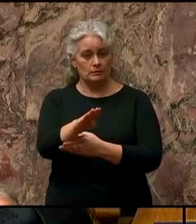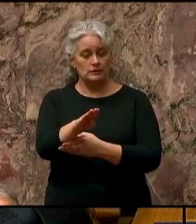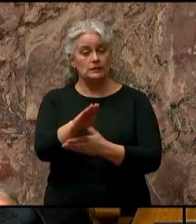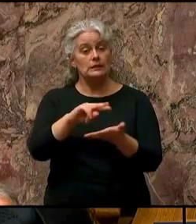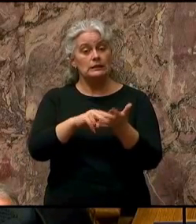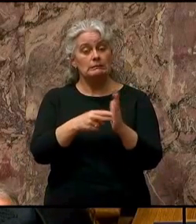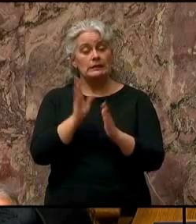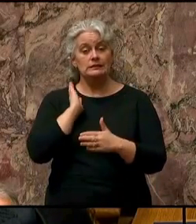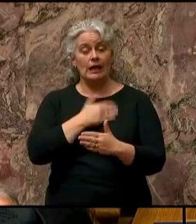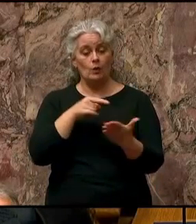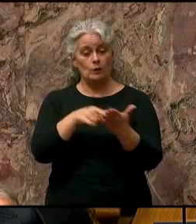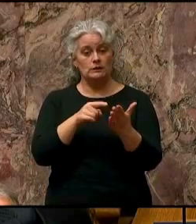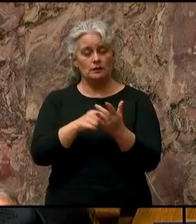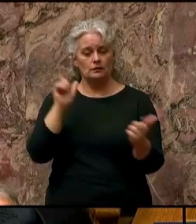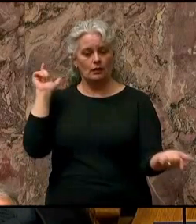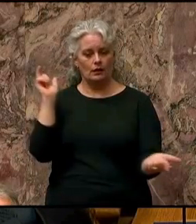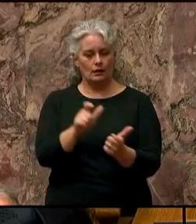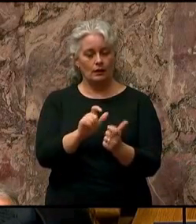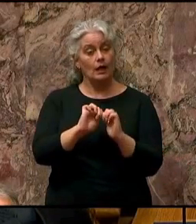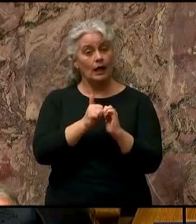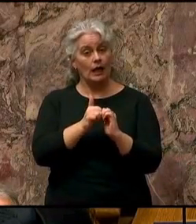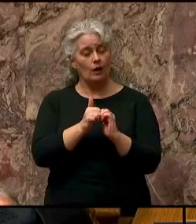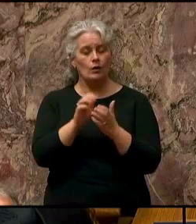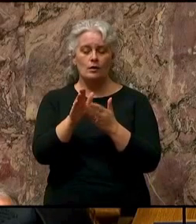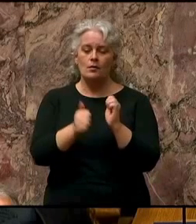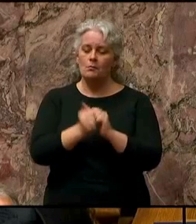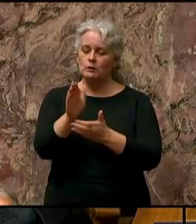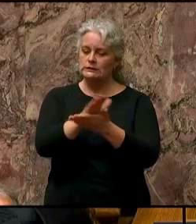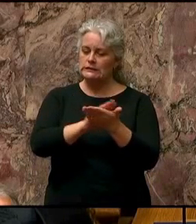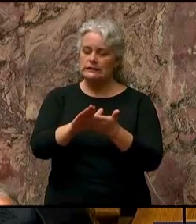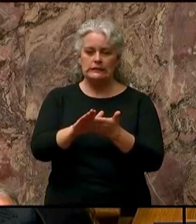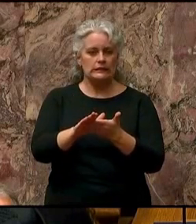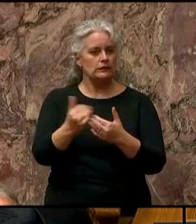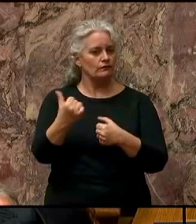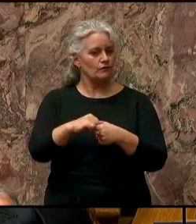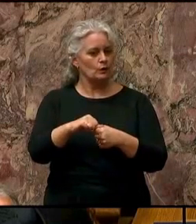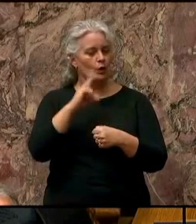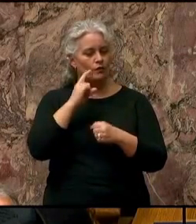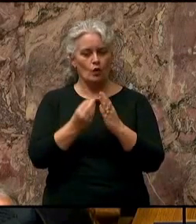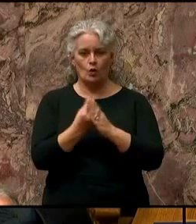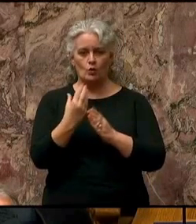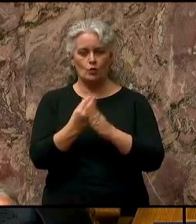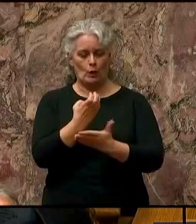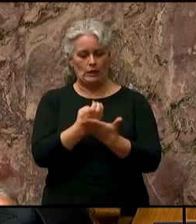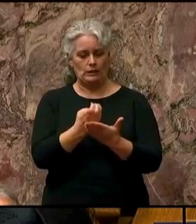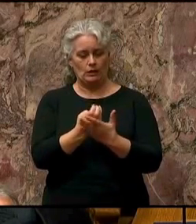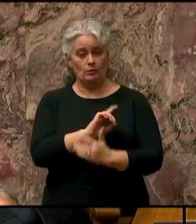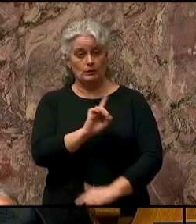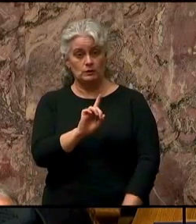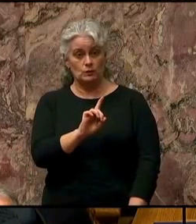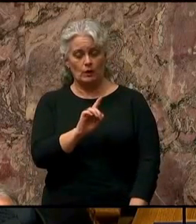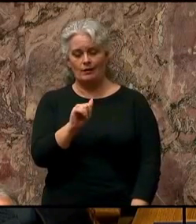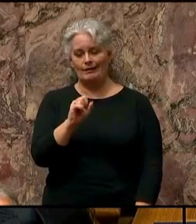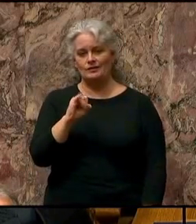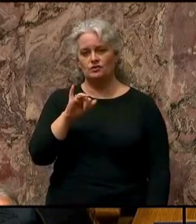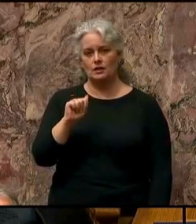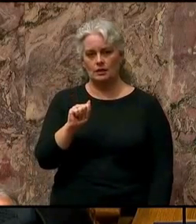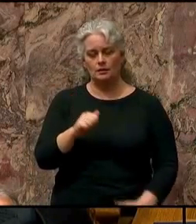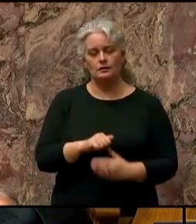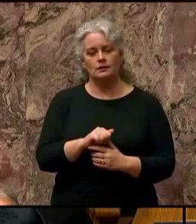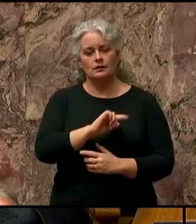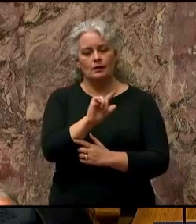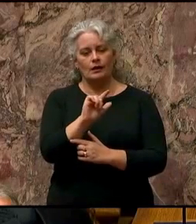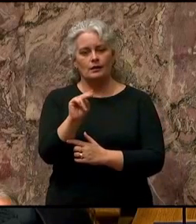by supplying the world's cleanest fossil fuel to the growing economies of Asia. LNG